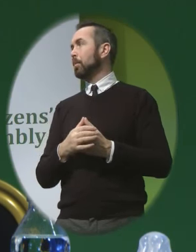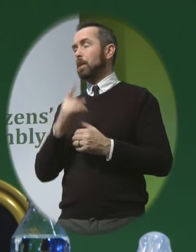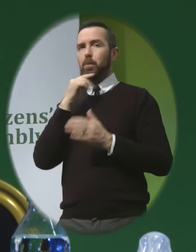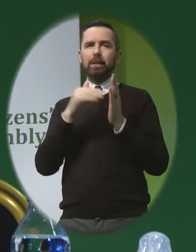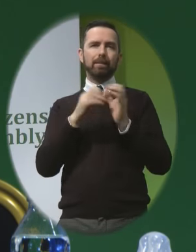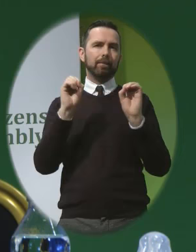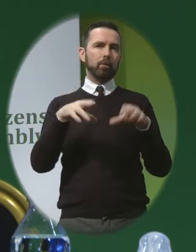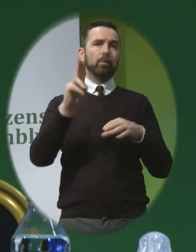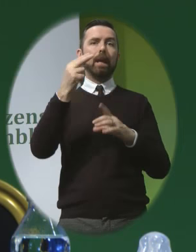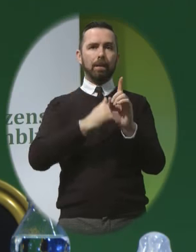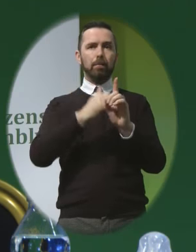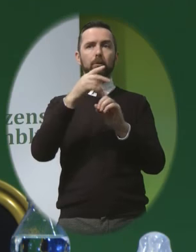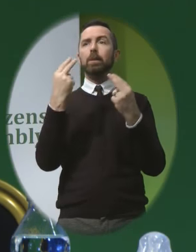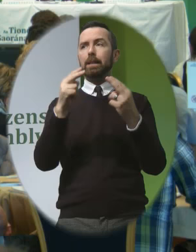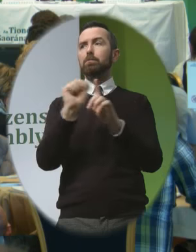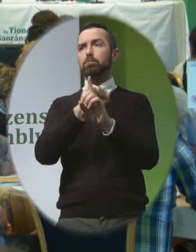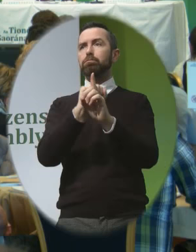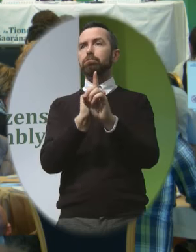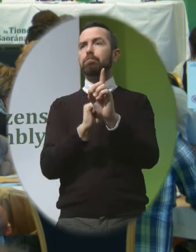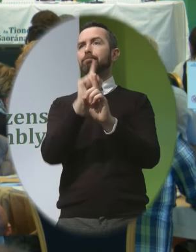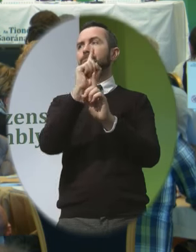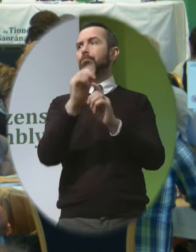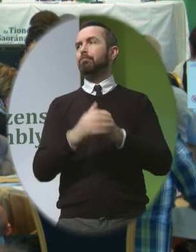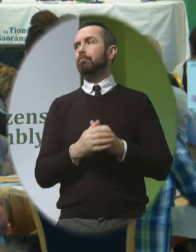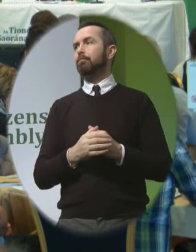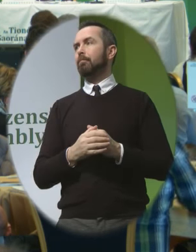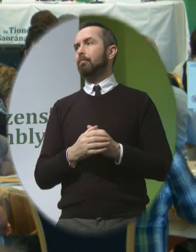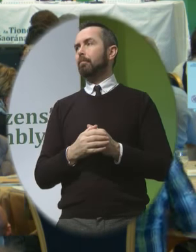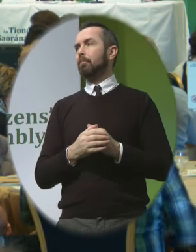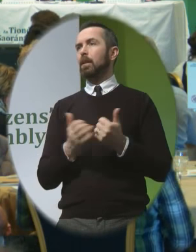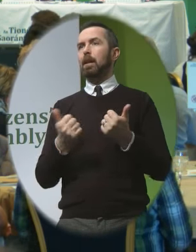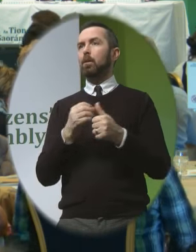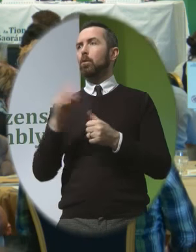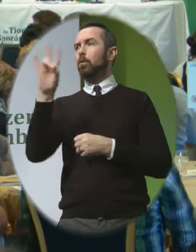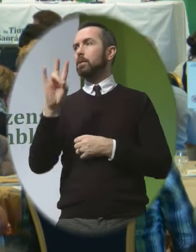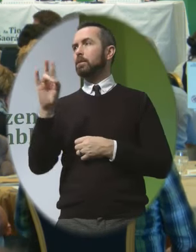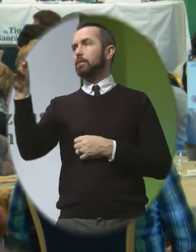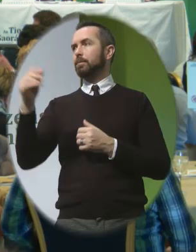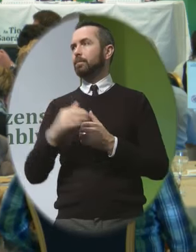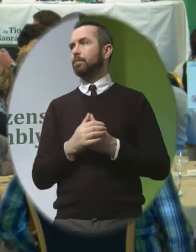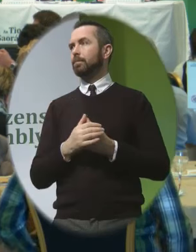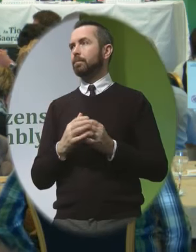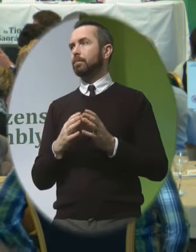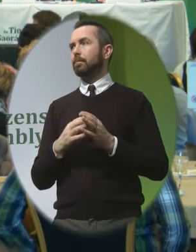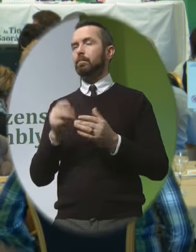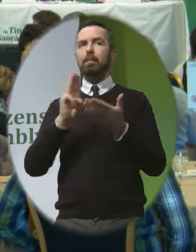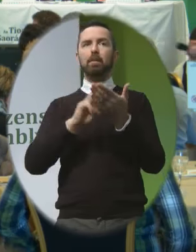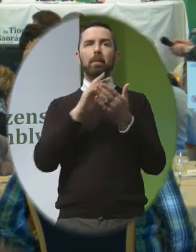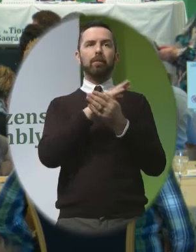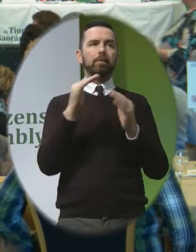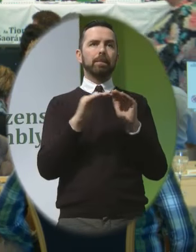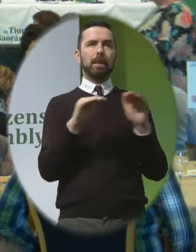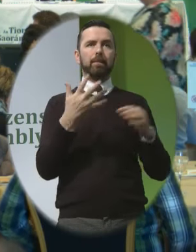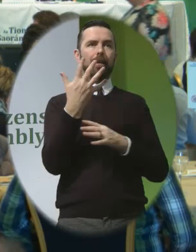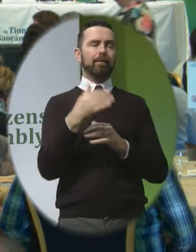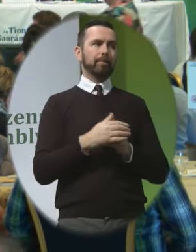improvements Yes and we need to work on that Thank you Another question Hi Harry I'm a member from Table 5 This is